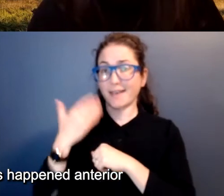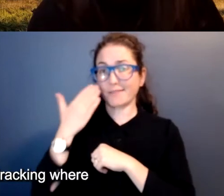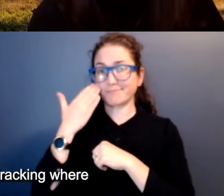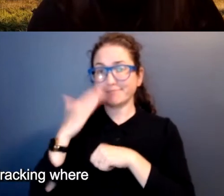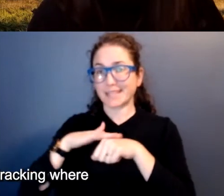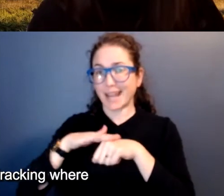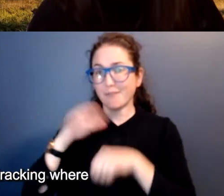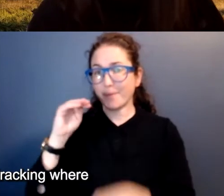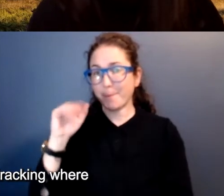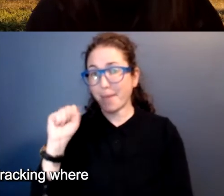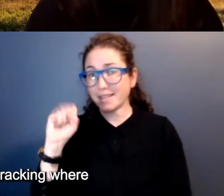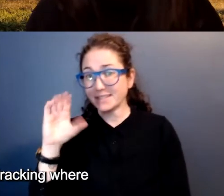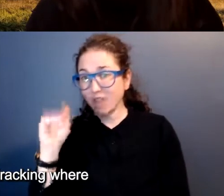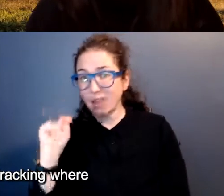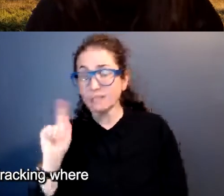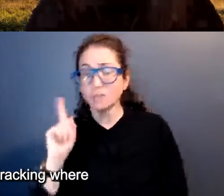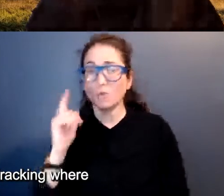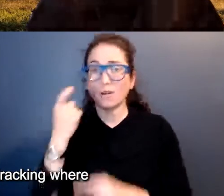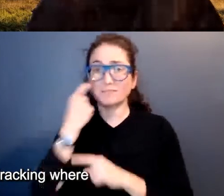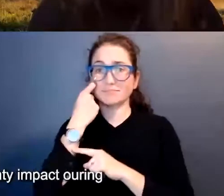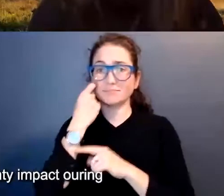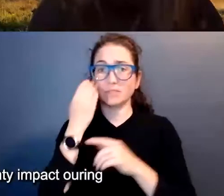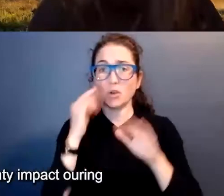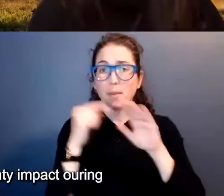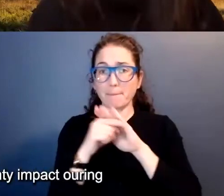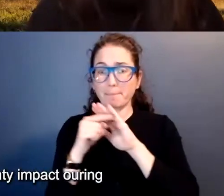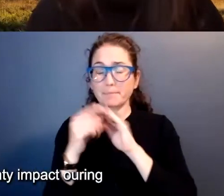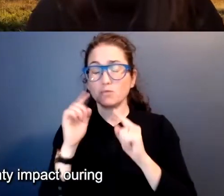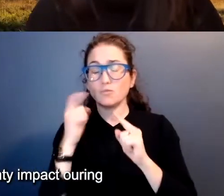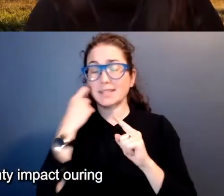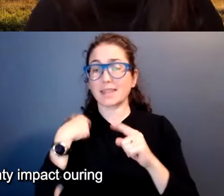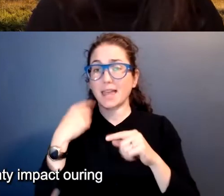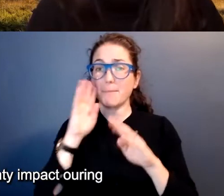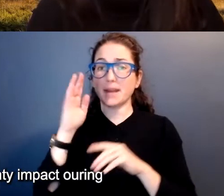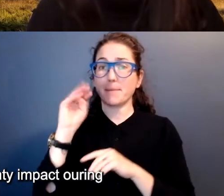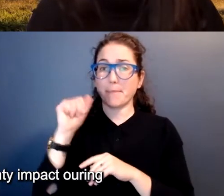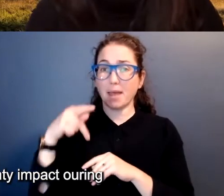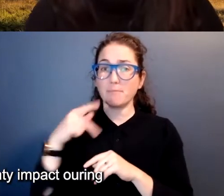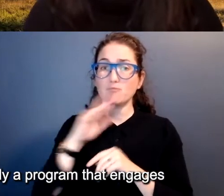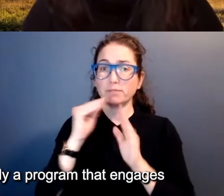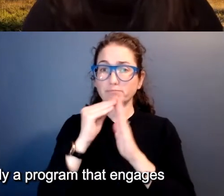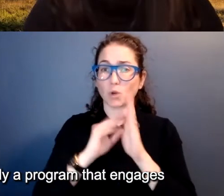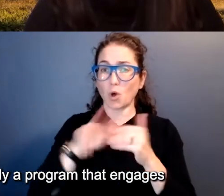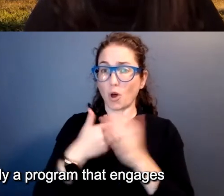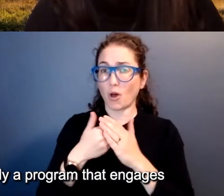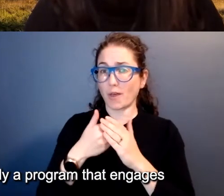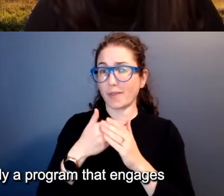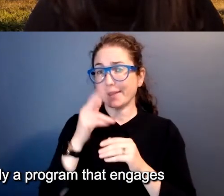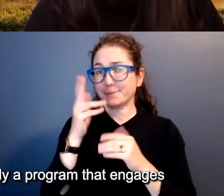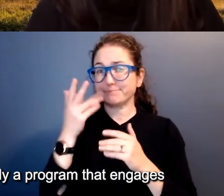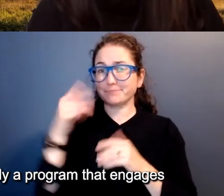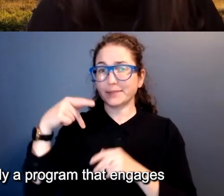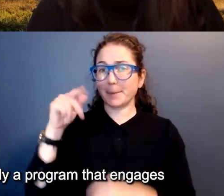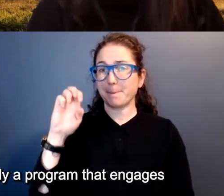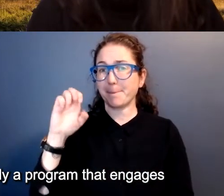massacres happened, or recently they made a map tracking where the pesticides in our county impact our basketry